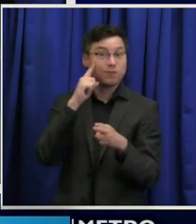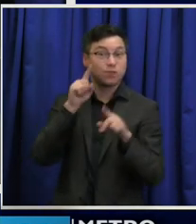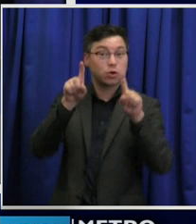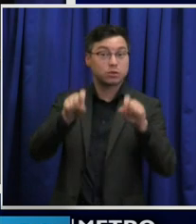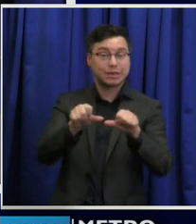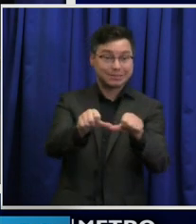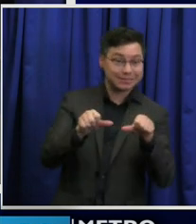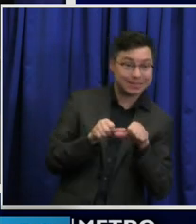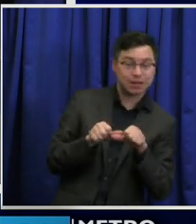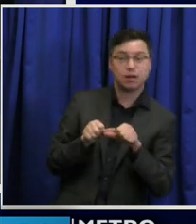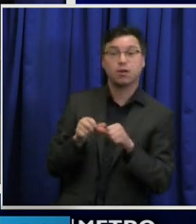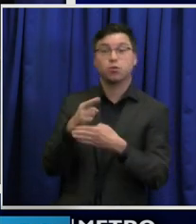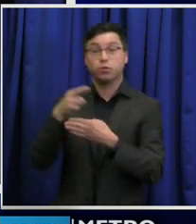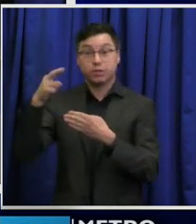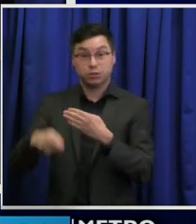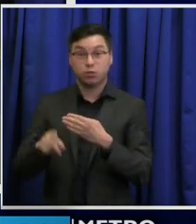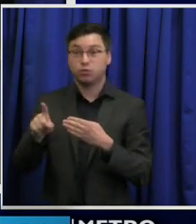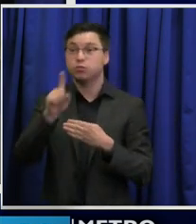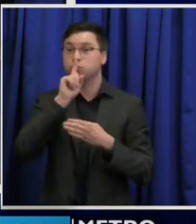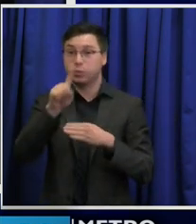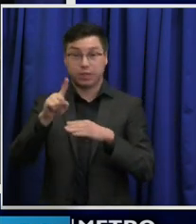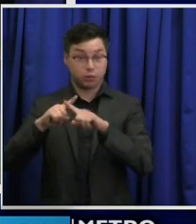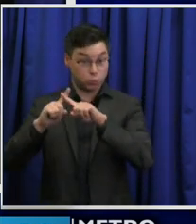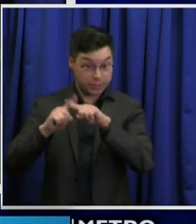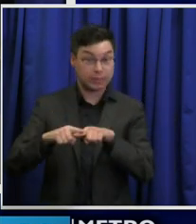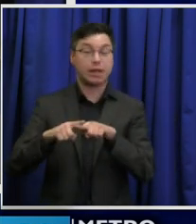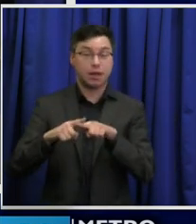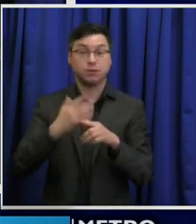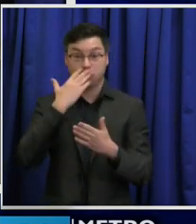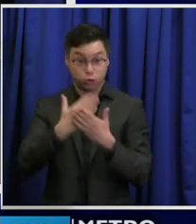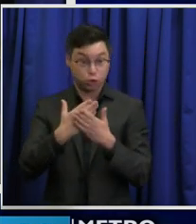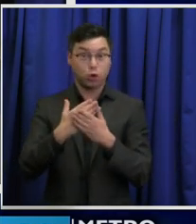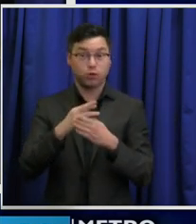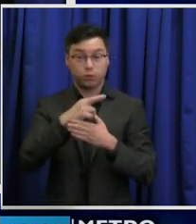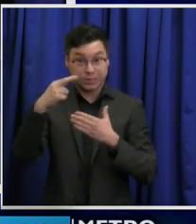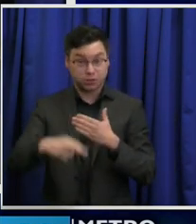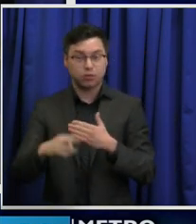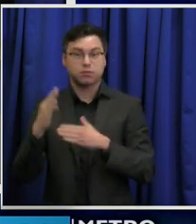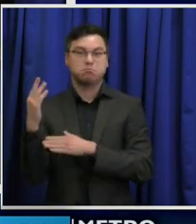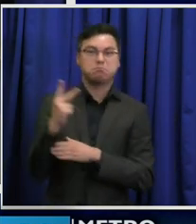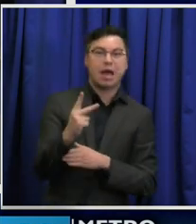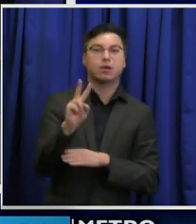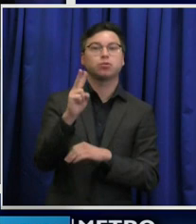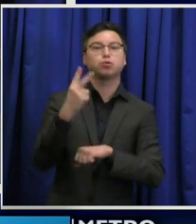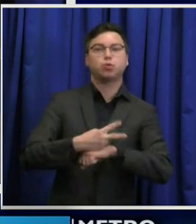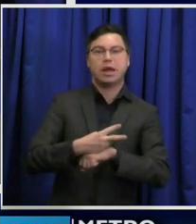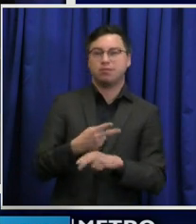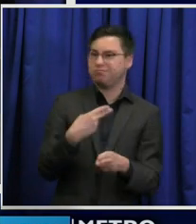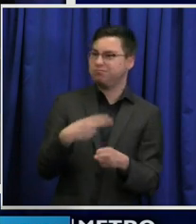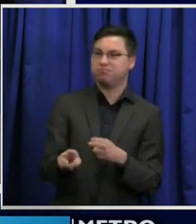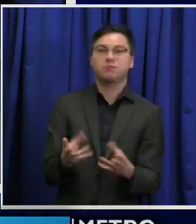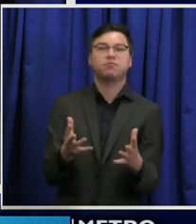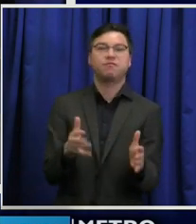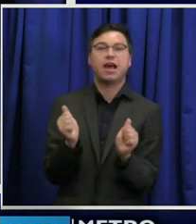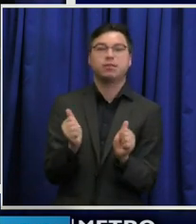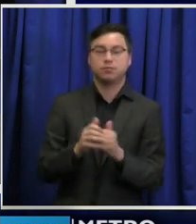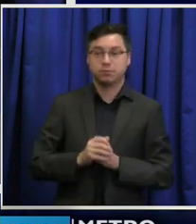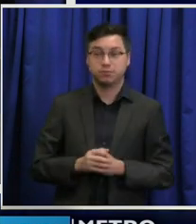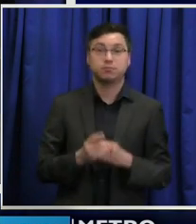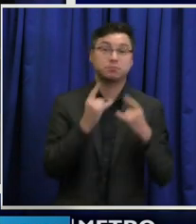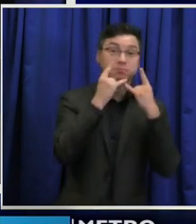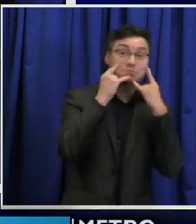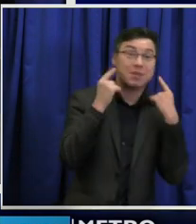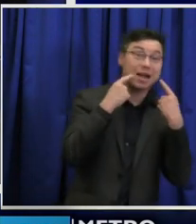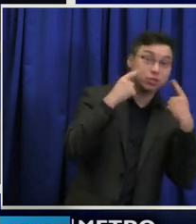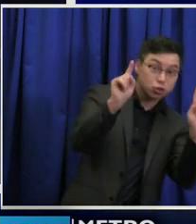and tests results reliably come back within two days. Testing and isolating works. Masks work.